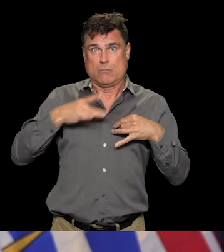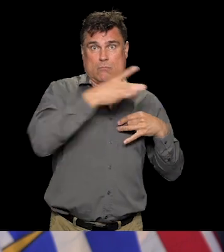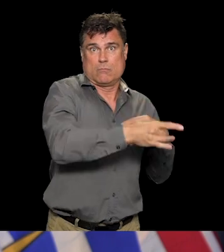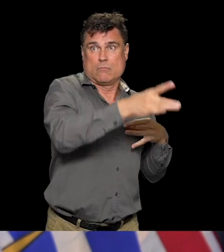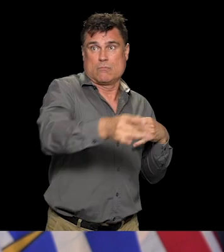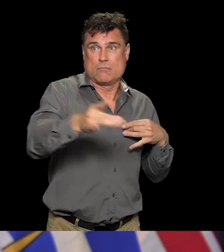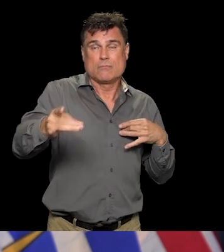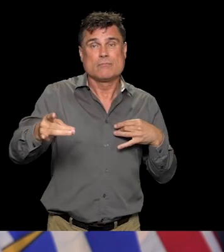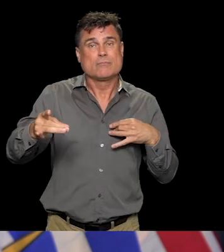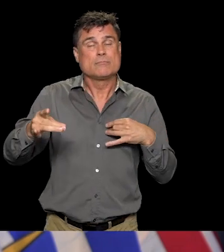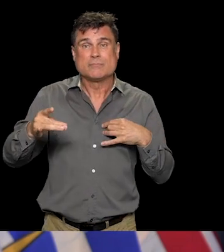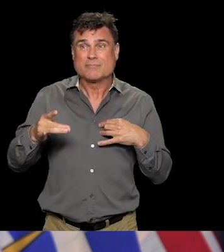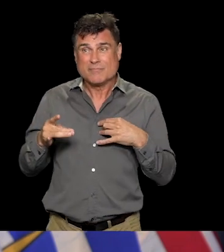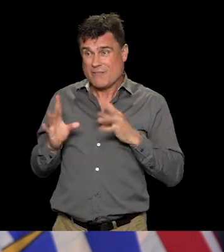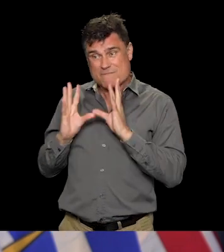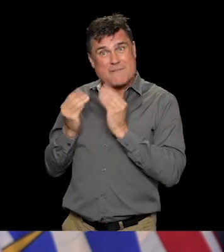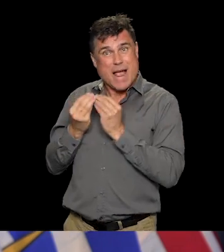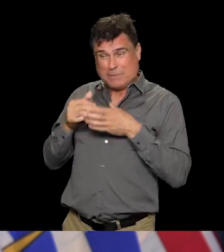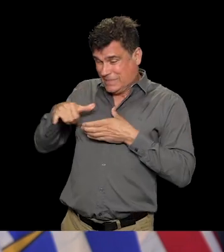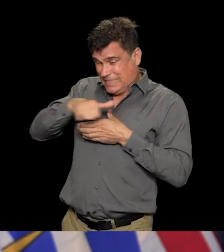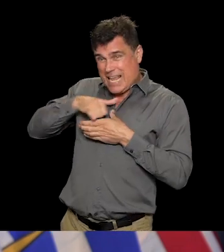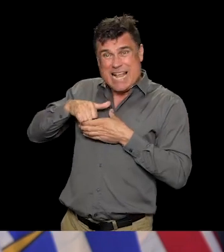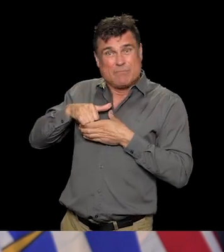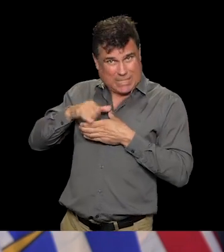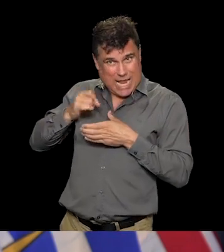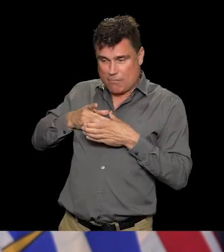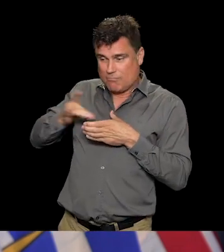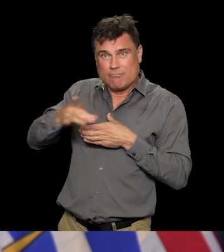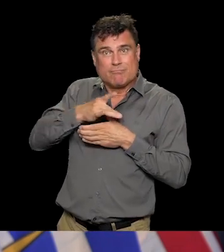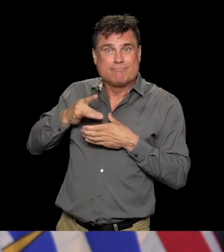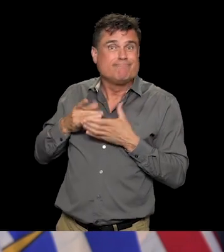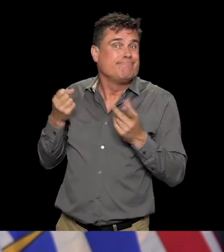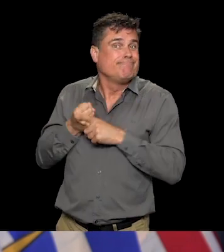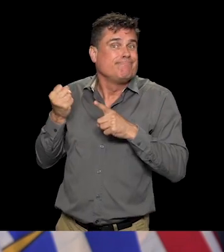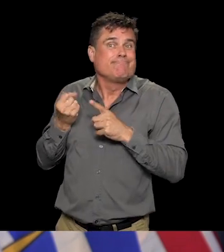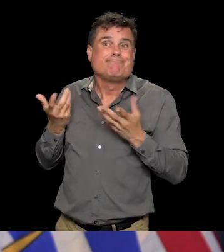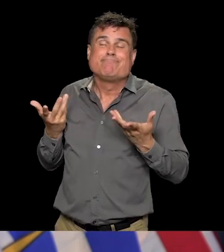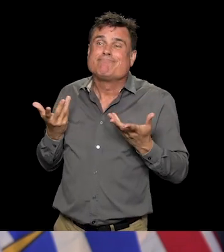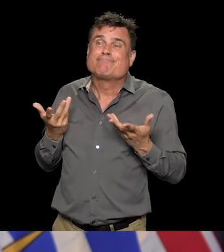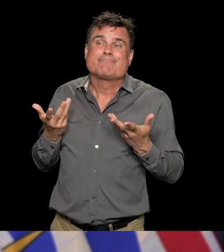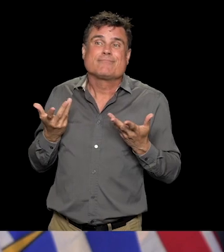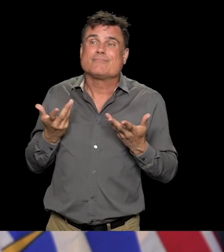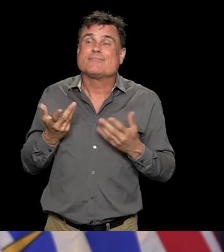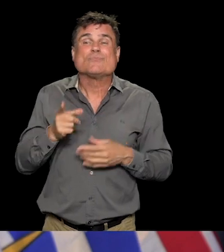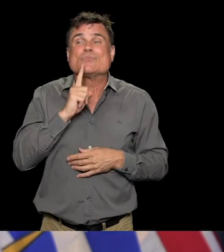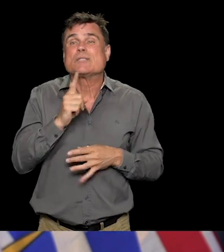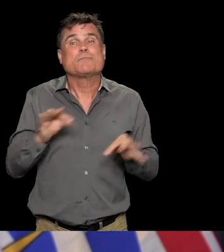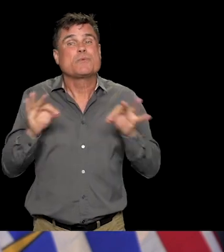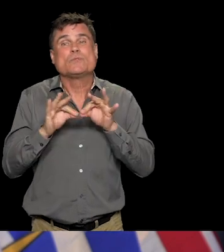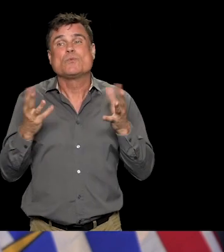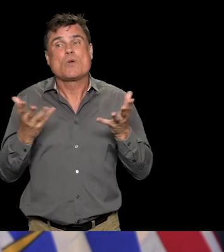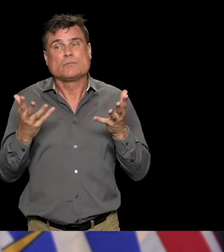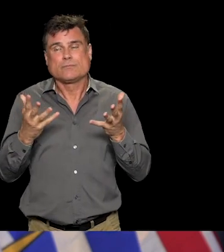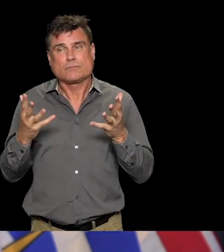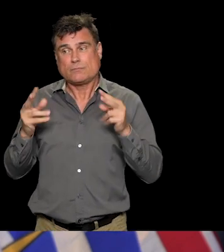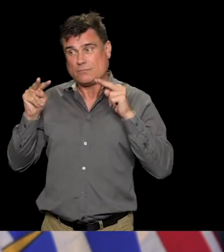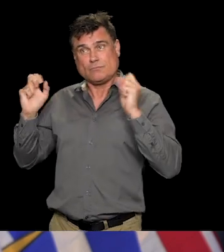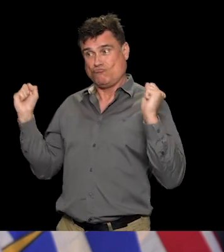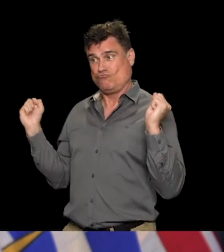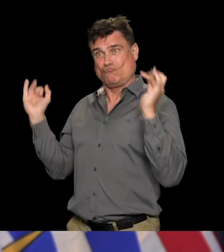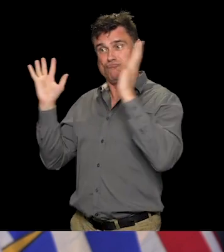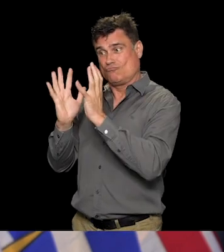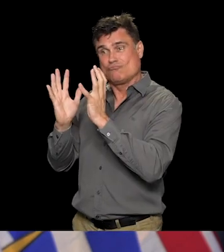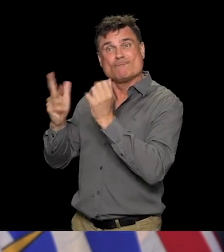distance, not sharing food in terms of having buffets because that's a way where we pass things on to each other potentially.